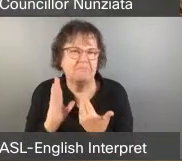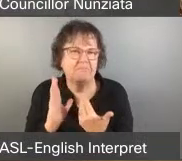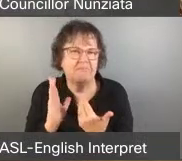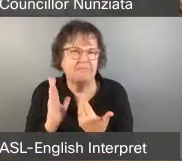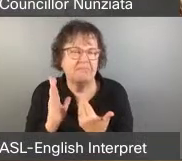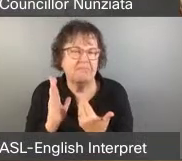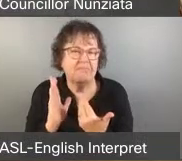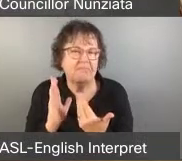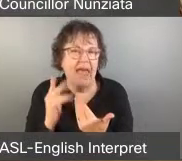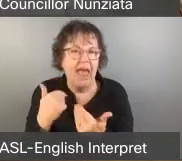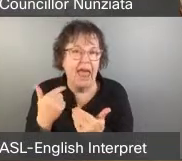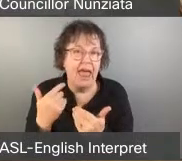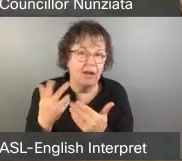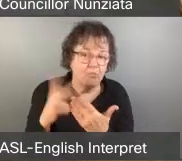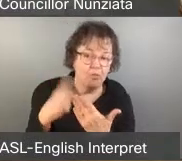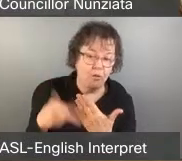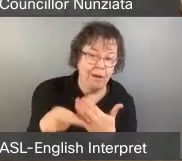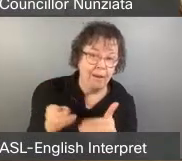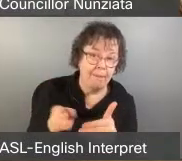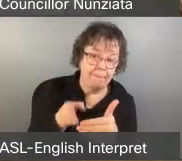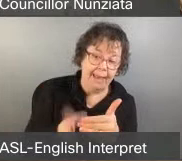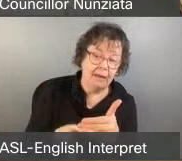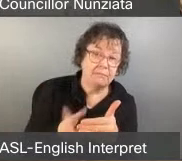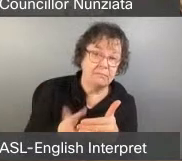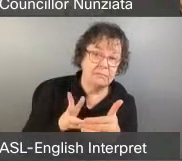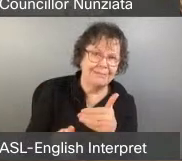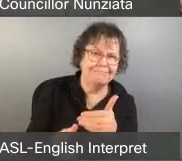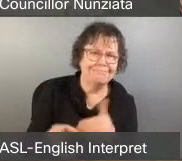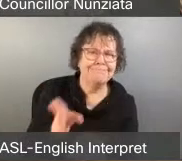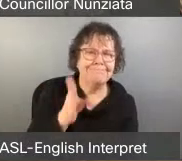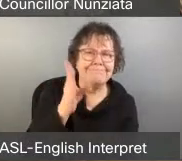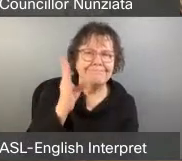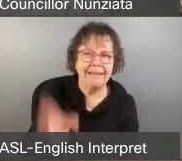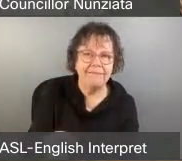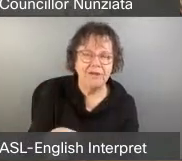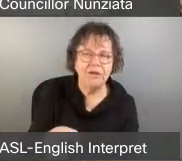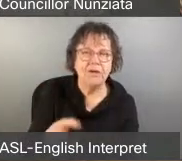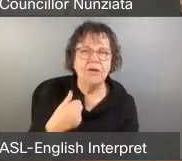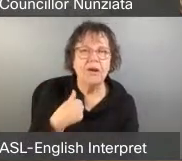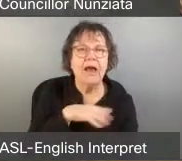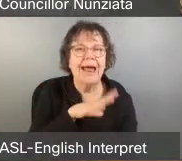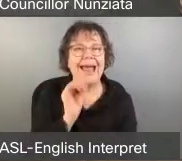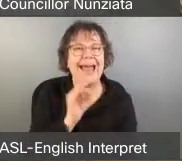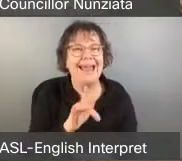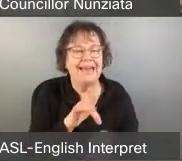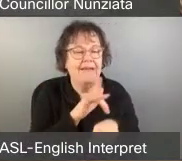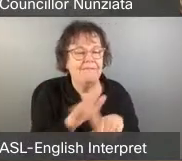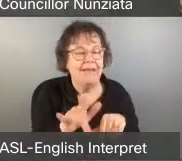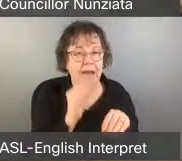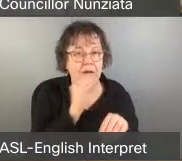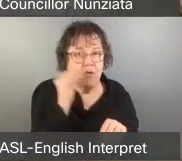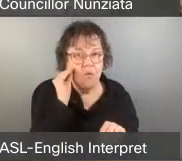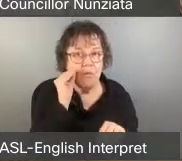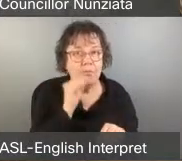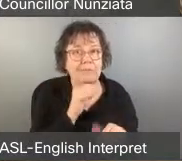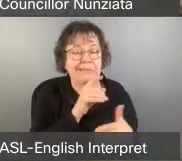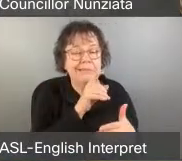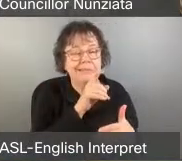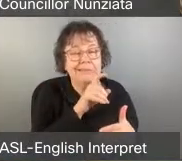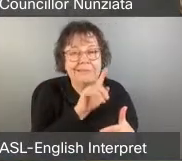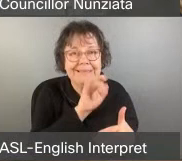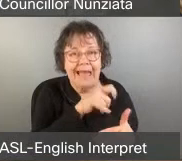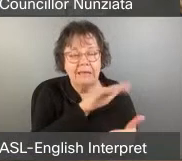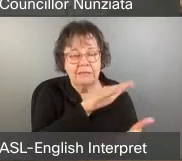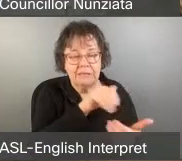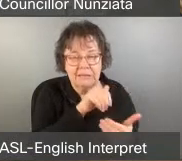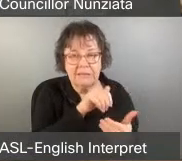ends. Never. Uh, we want revenue from the vacant homes tax to be spent only on housing programs. And we want new revenue